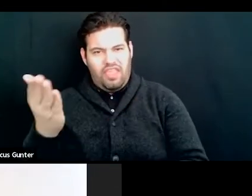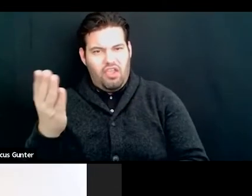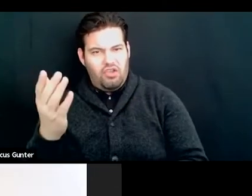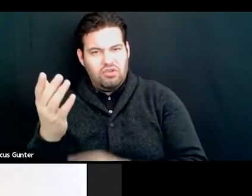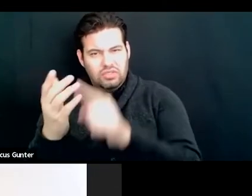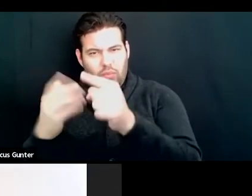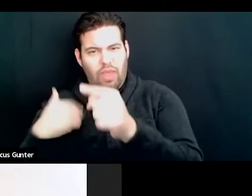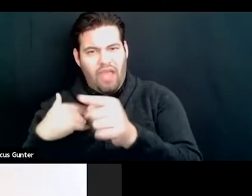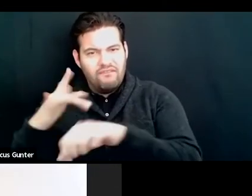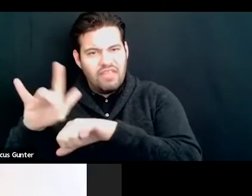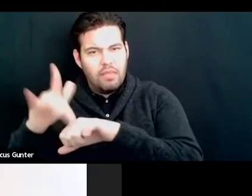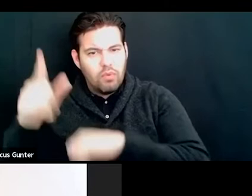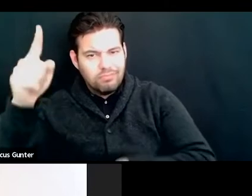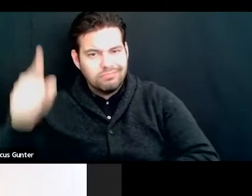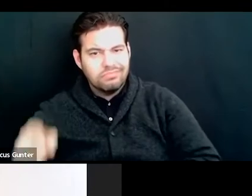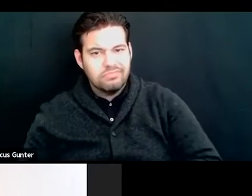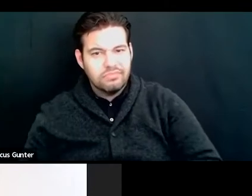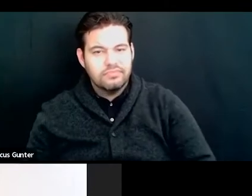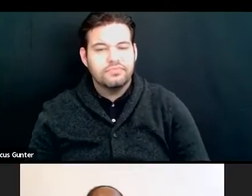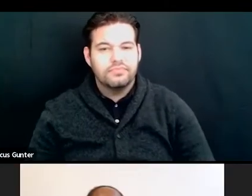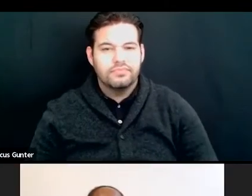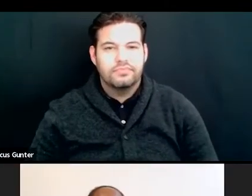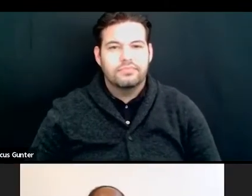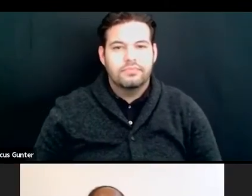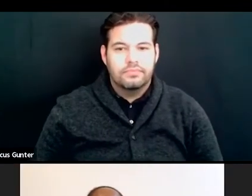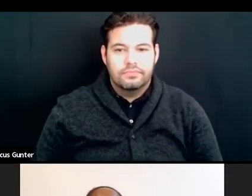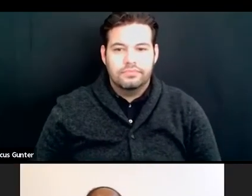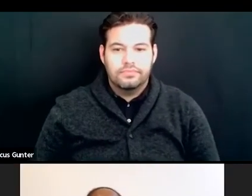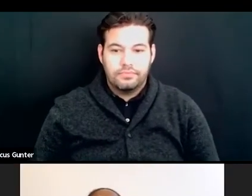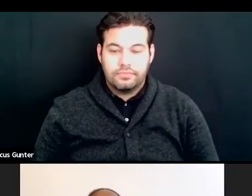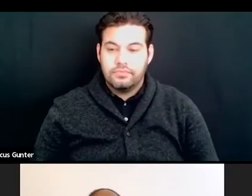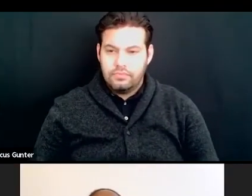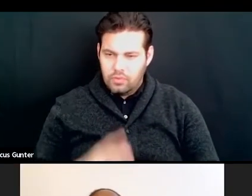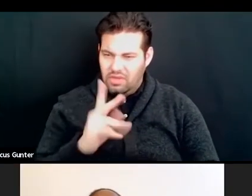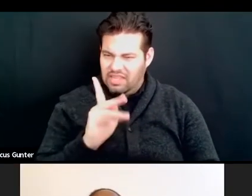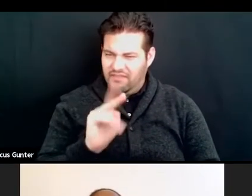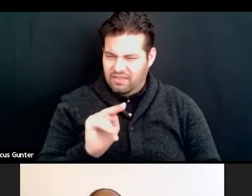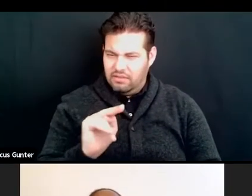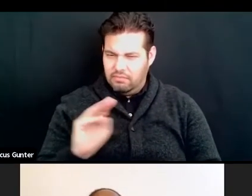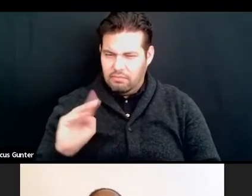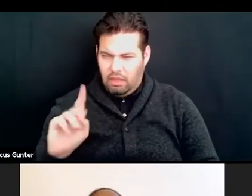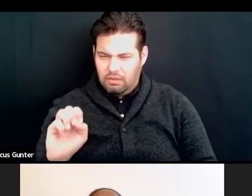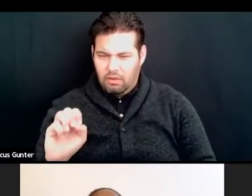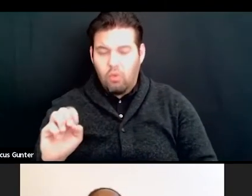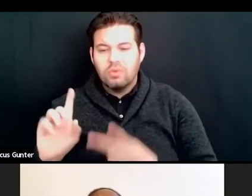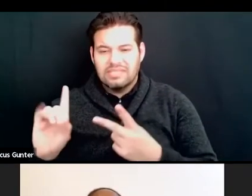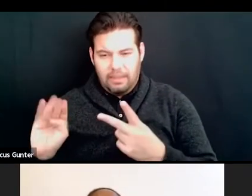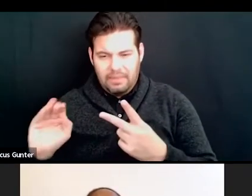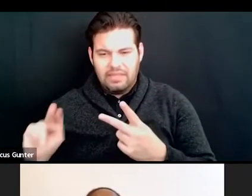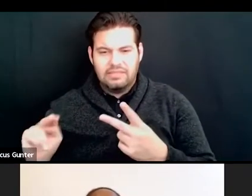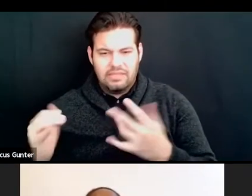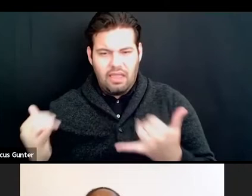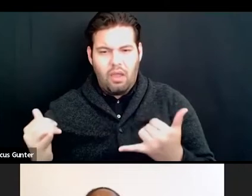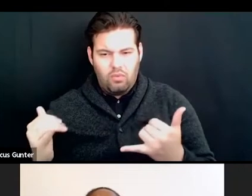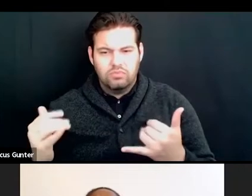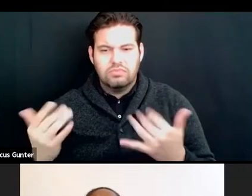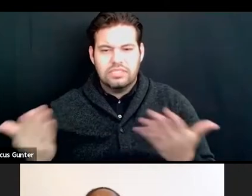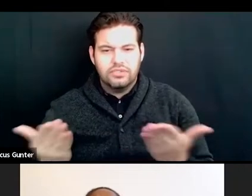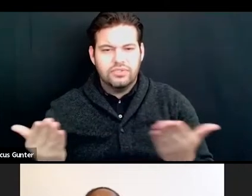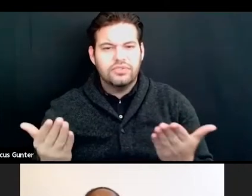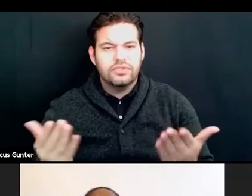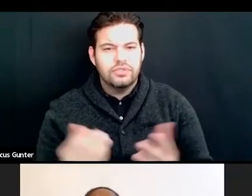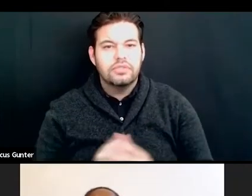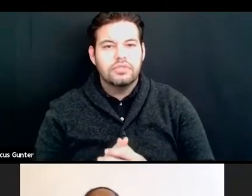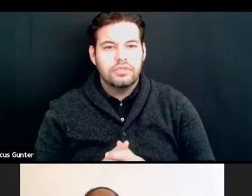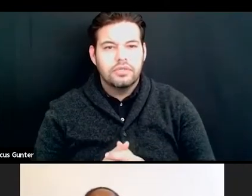figure it out. Yeah. That was, Kevin, Mike, did you hear? And I see Damien is with us now also. did.